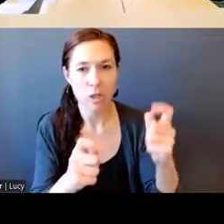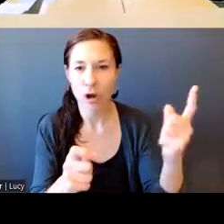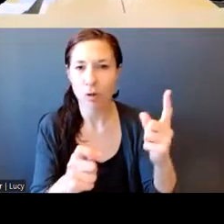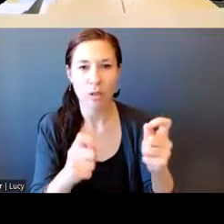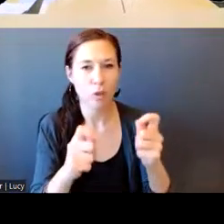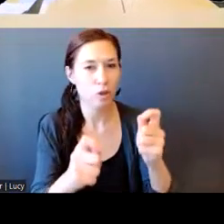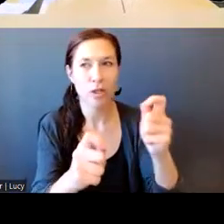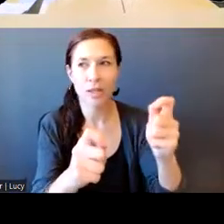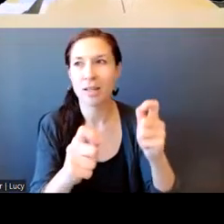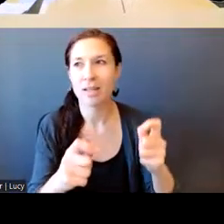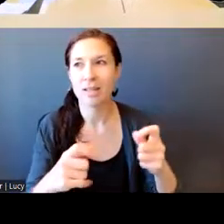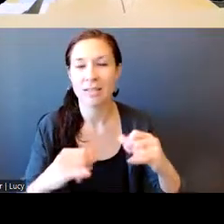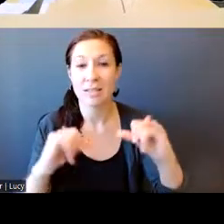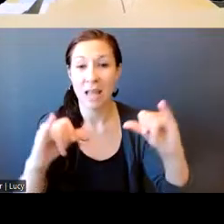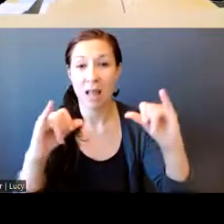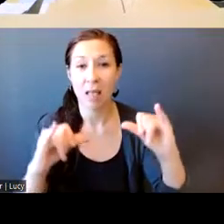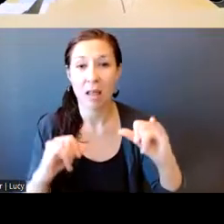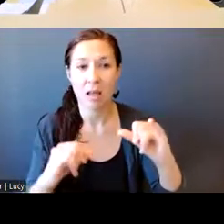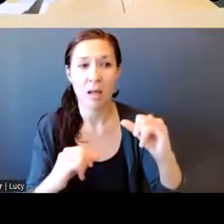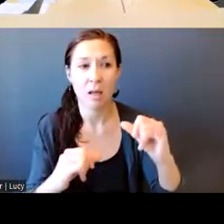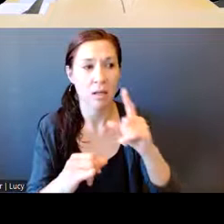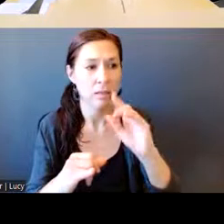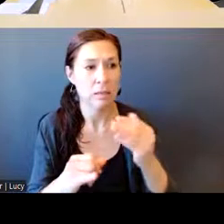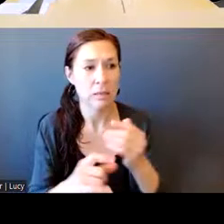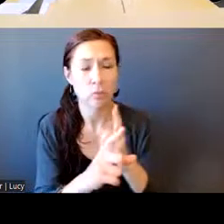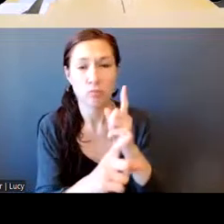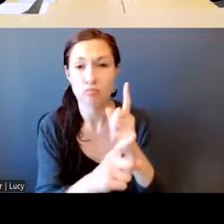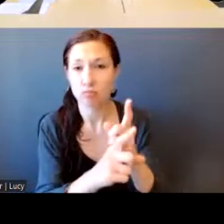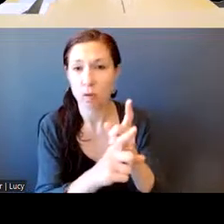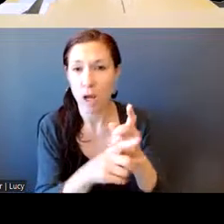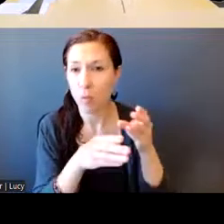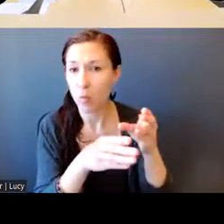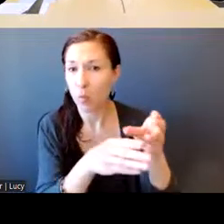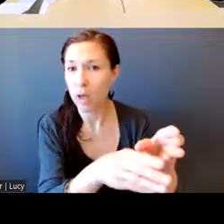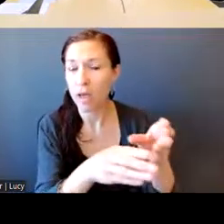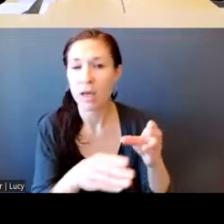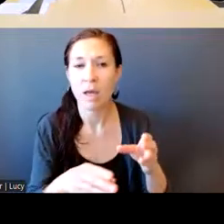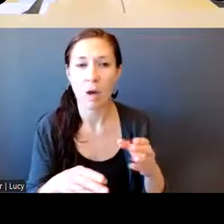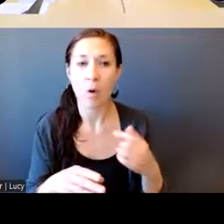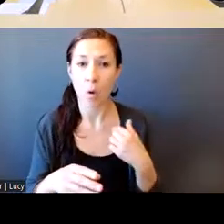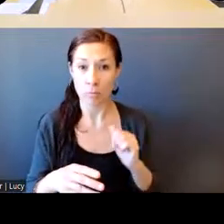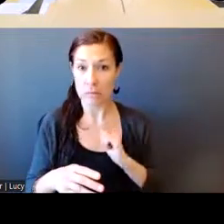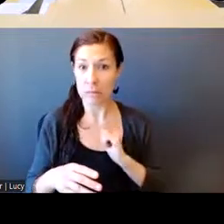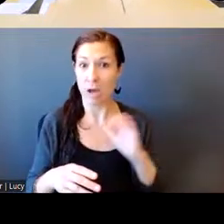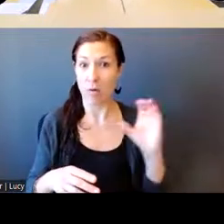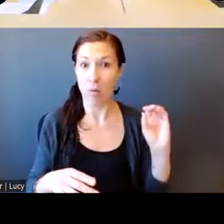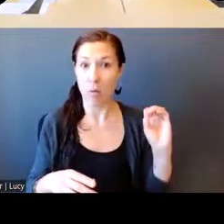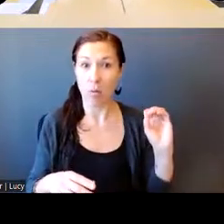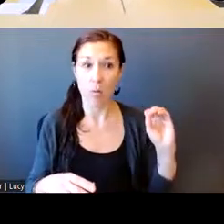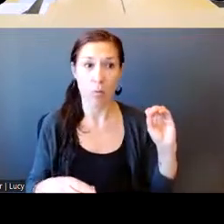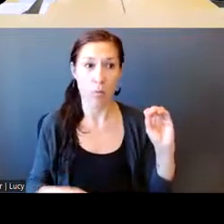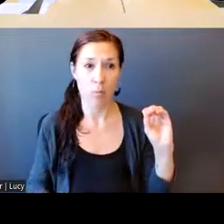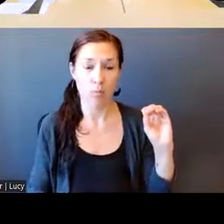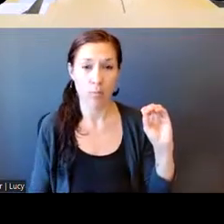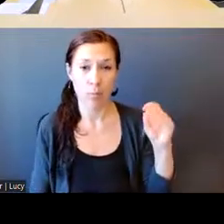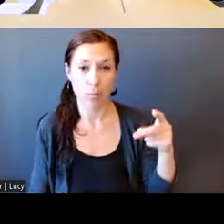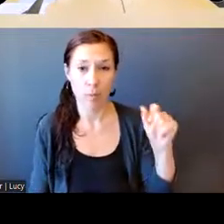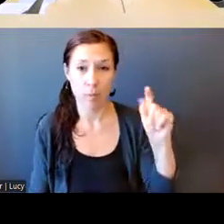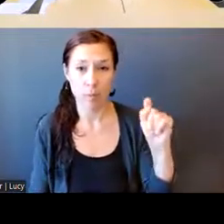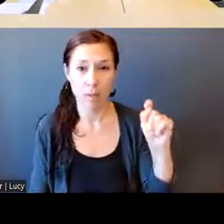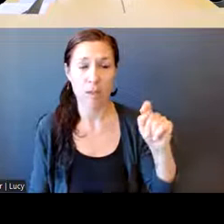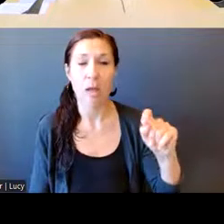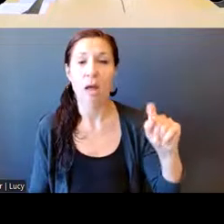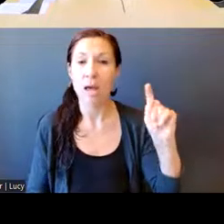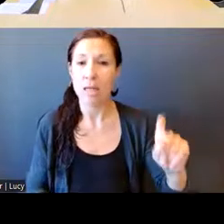um, in the right direction of making sure that we ourselves are just as transparent. So any chance that we can to put out information, we are